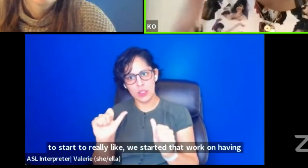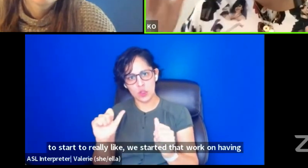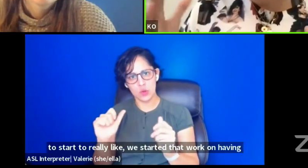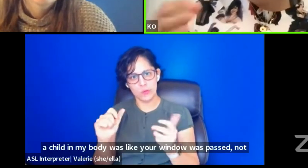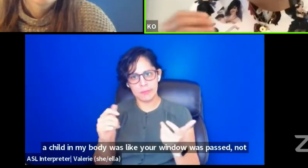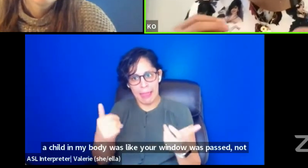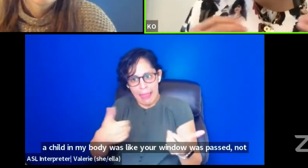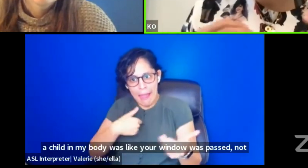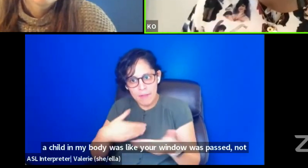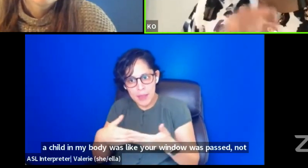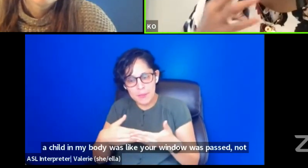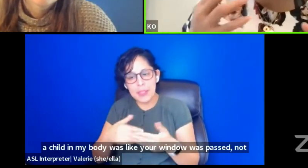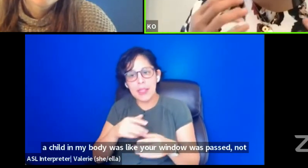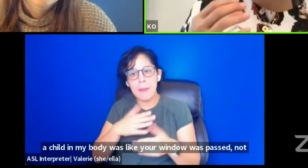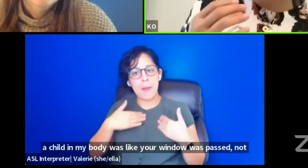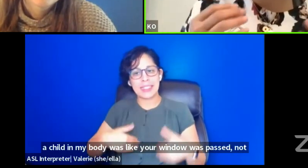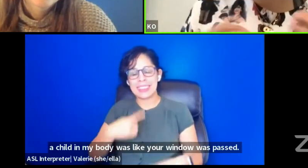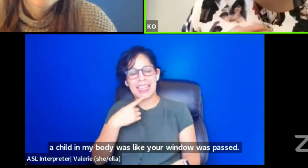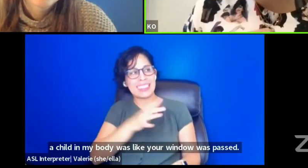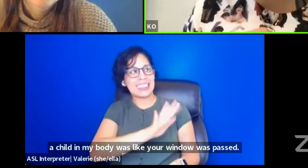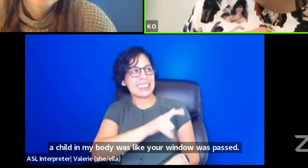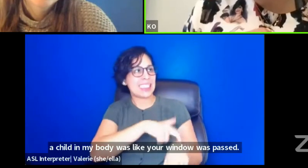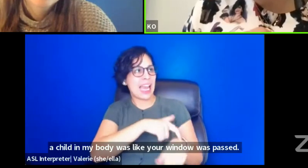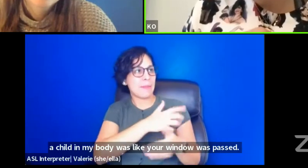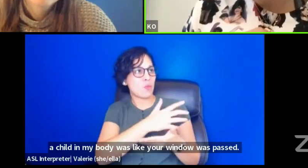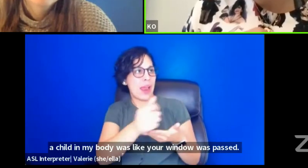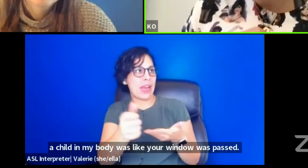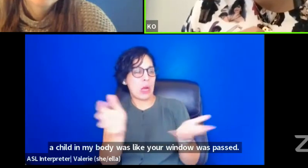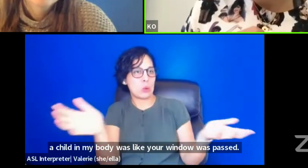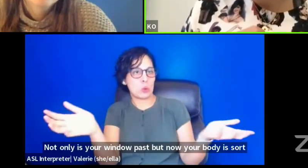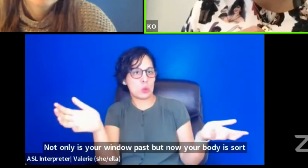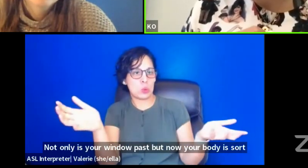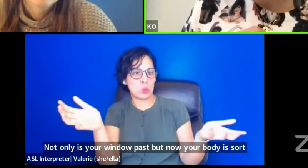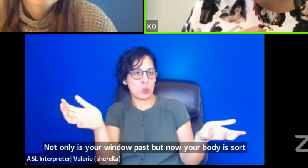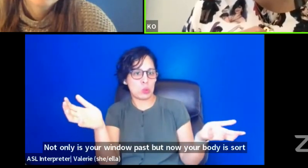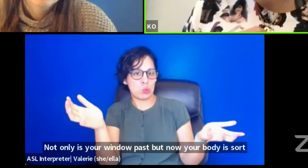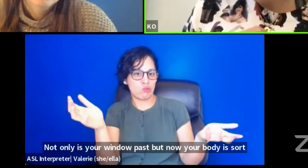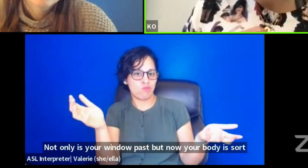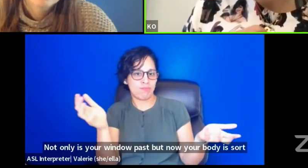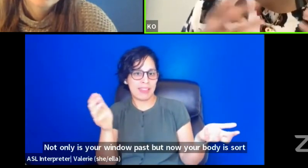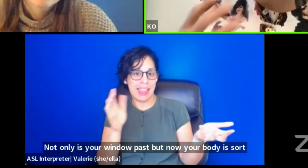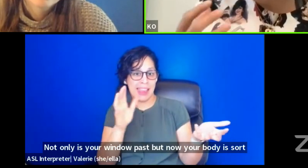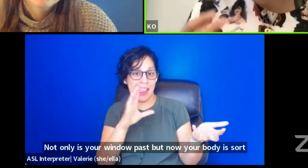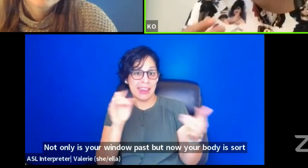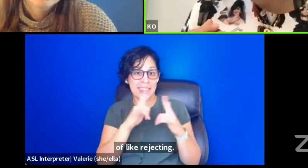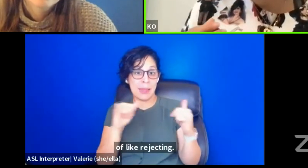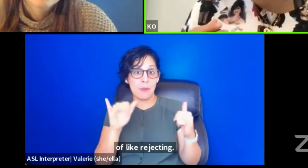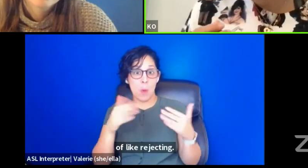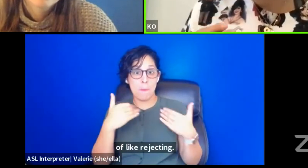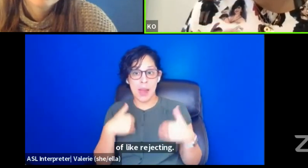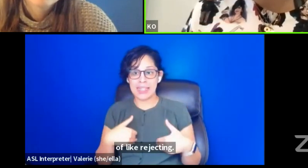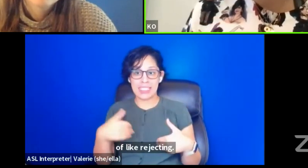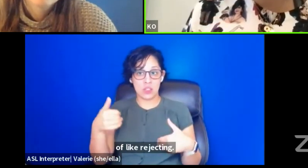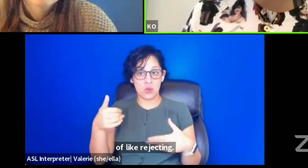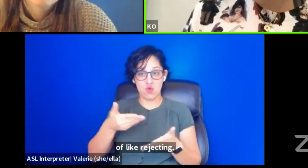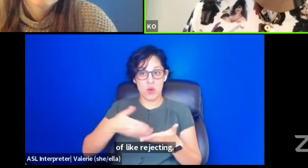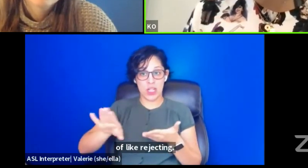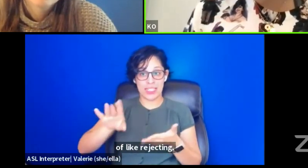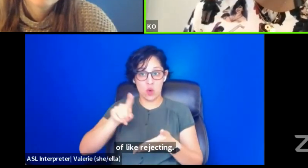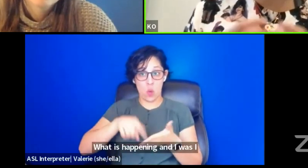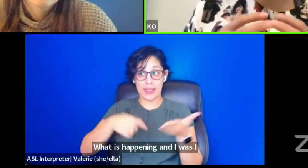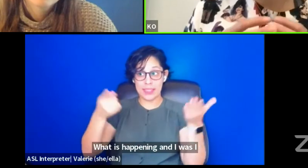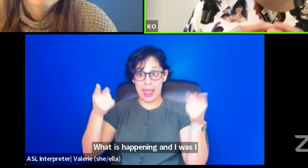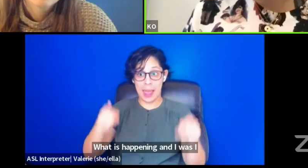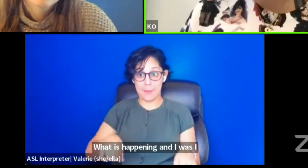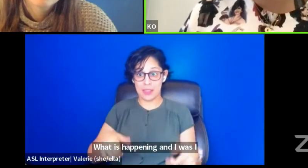Not only is your window passed, but now your body is sort of like rejecting, um, what is happening. And I was, I,